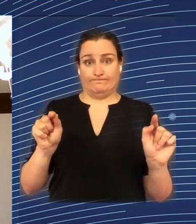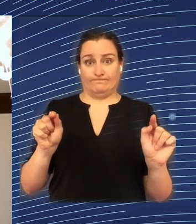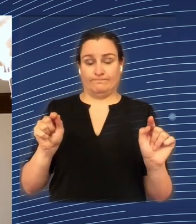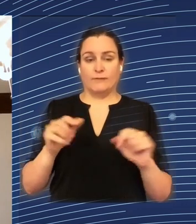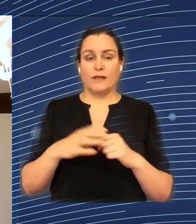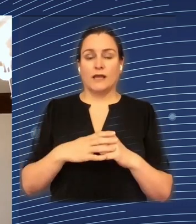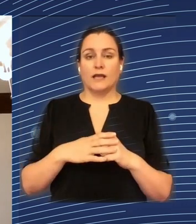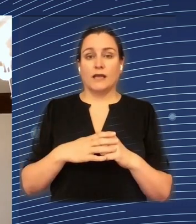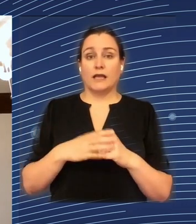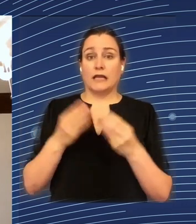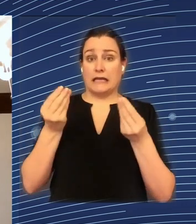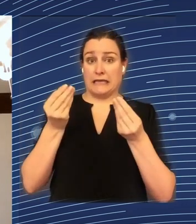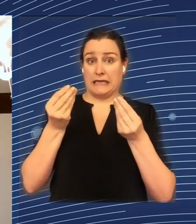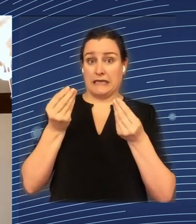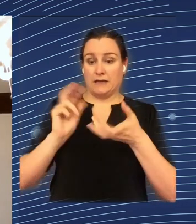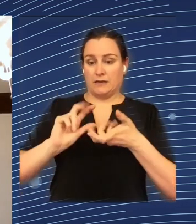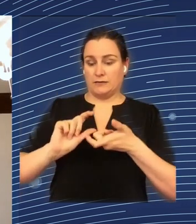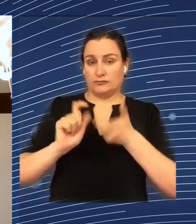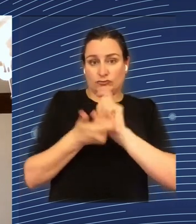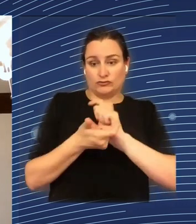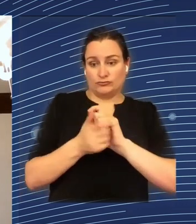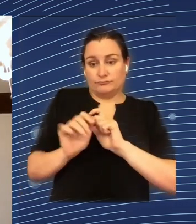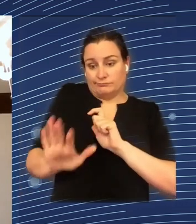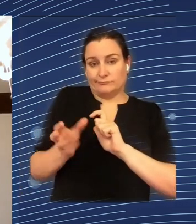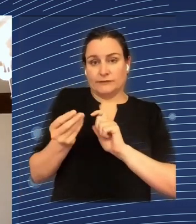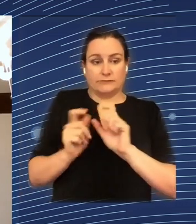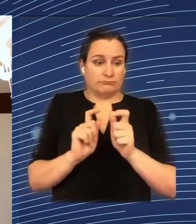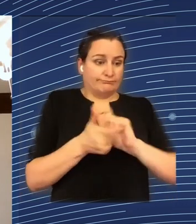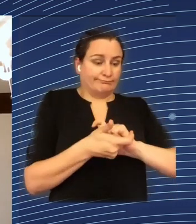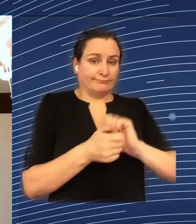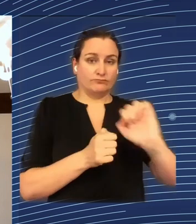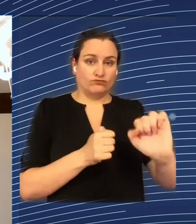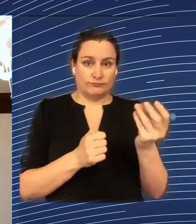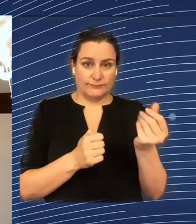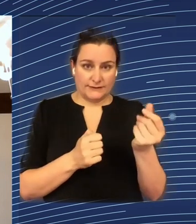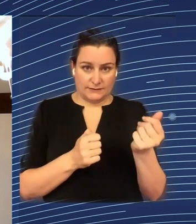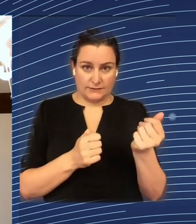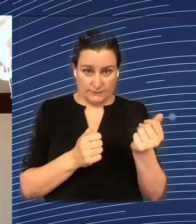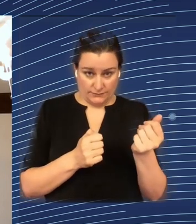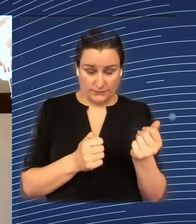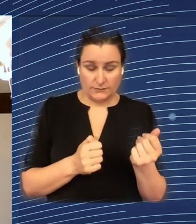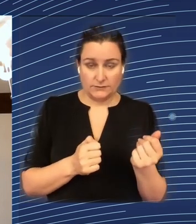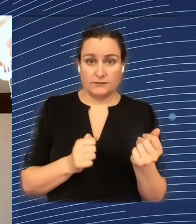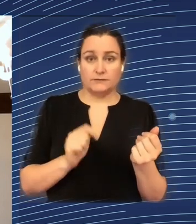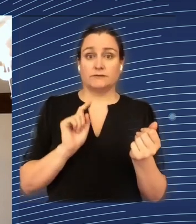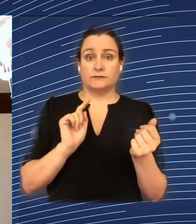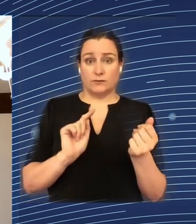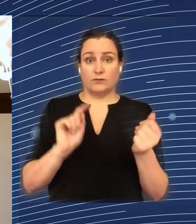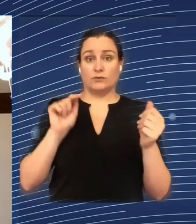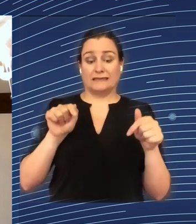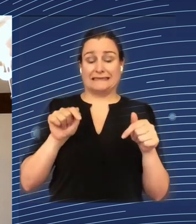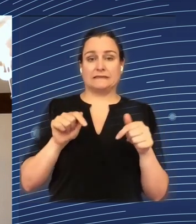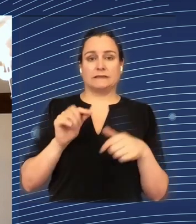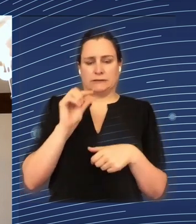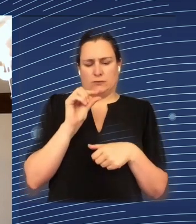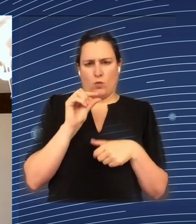being very clear that this is one small part of the package and certainly a small part of the various forces that determine